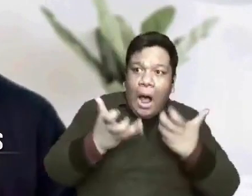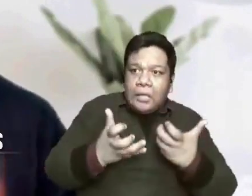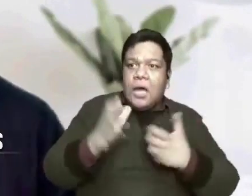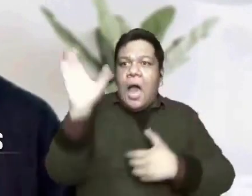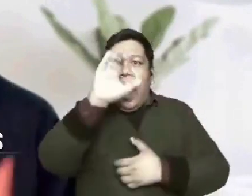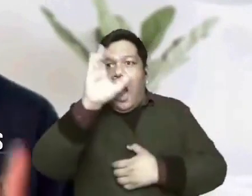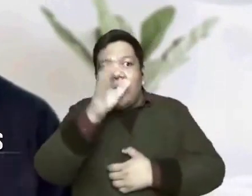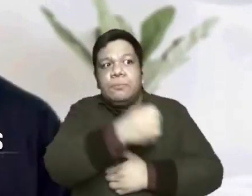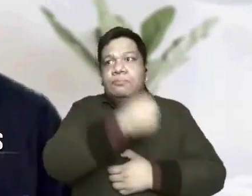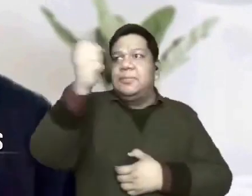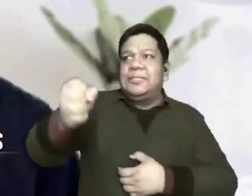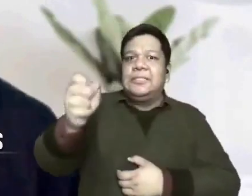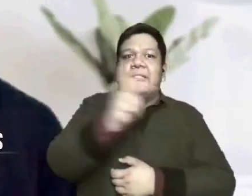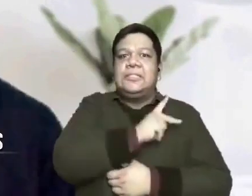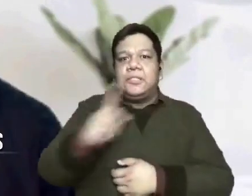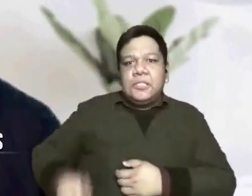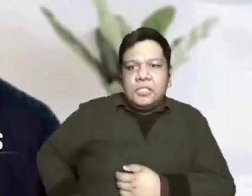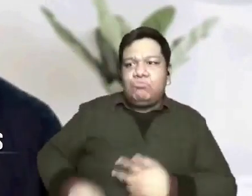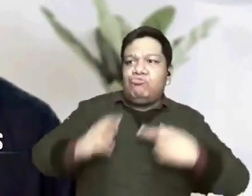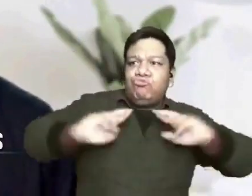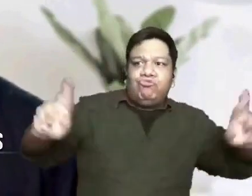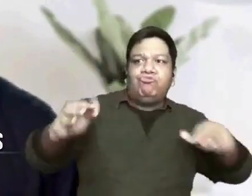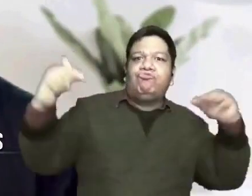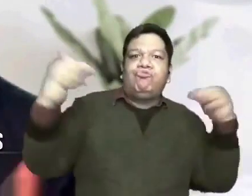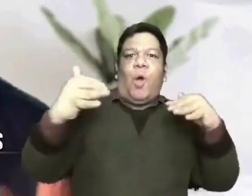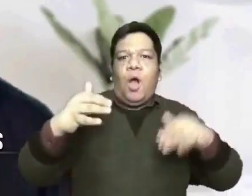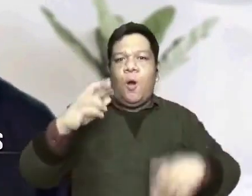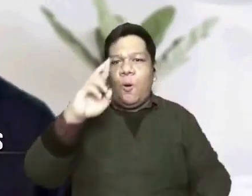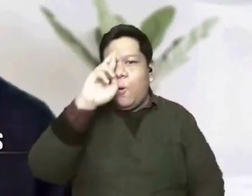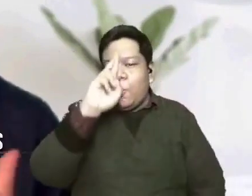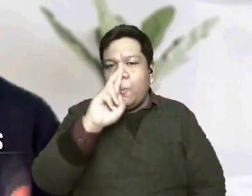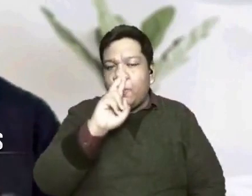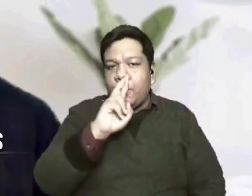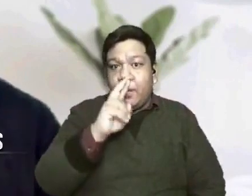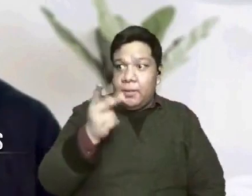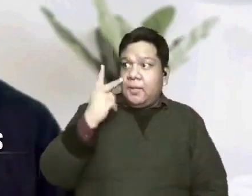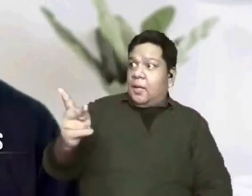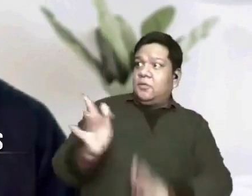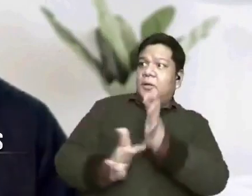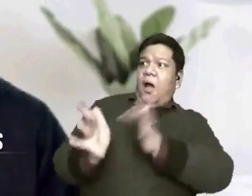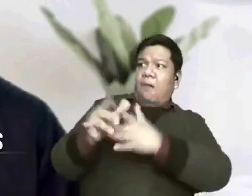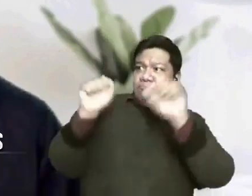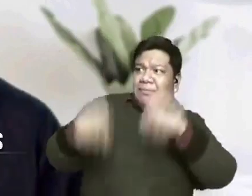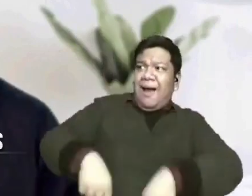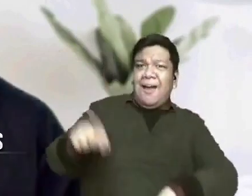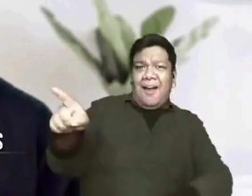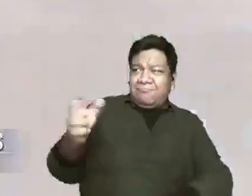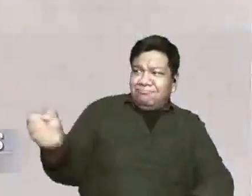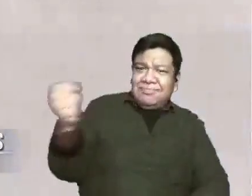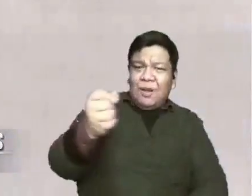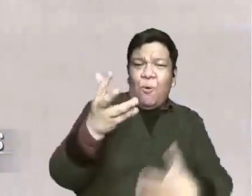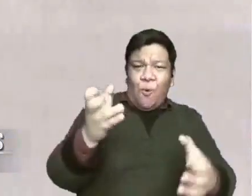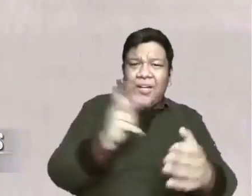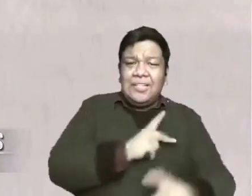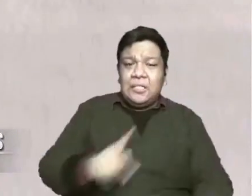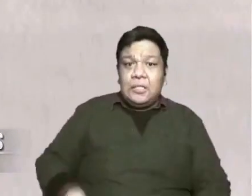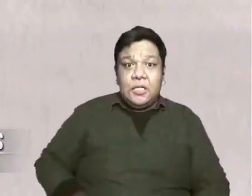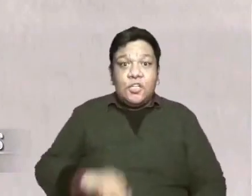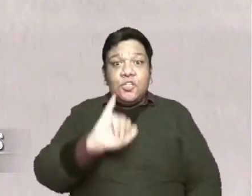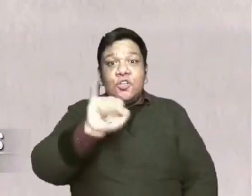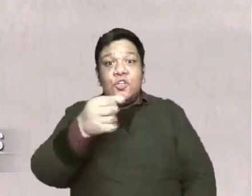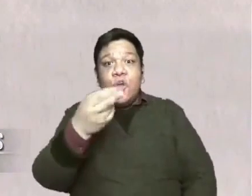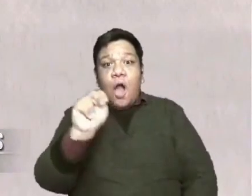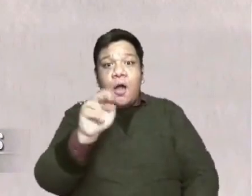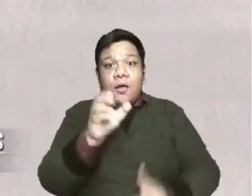a king and revolt against the Romans. At nakita nila ito sa kakayahan ni Jesus. That is why, in John 6.15,